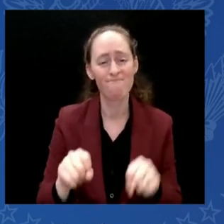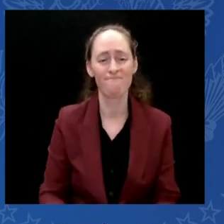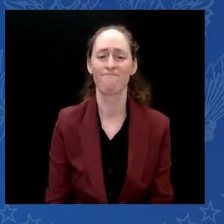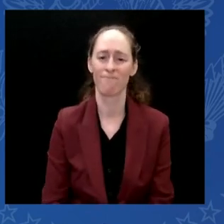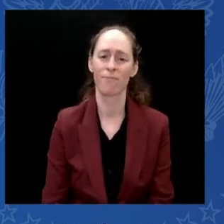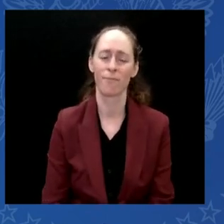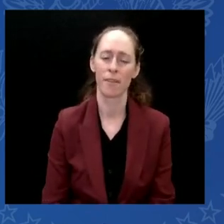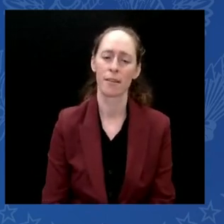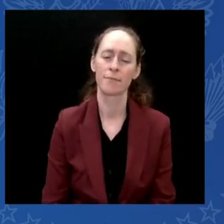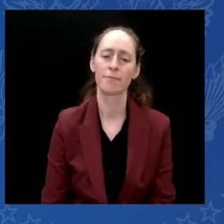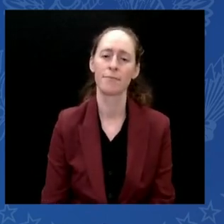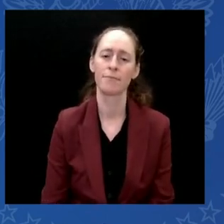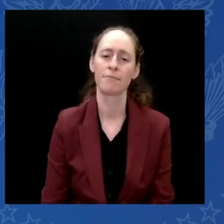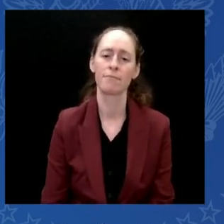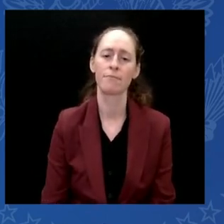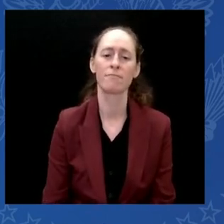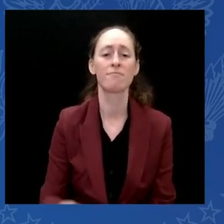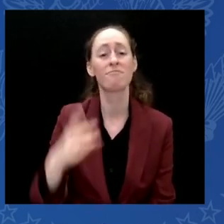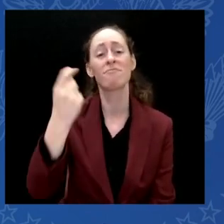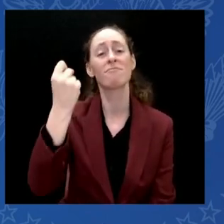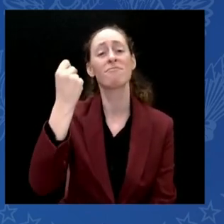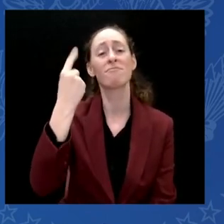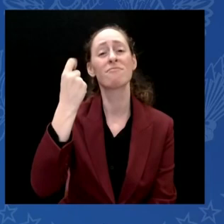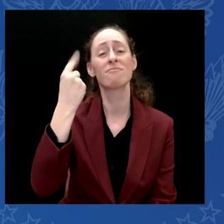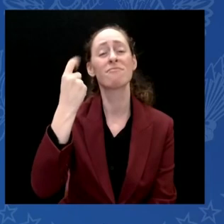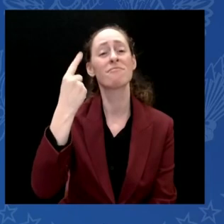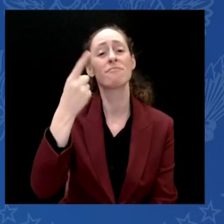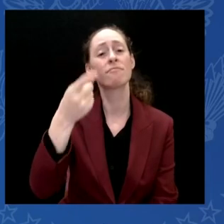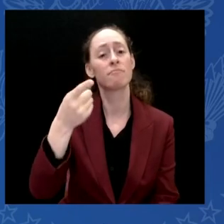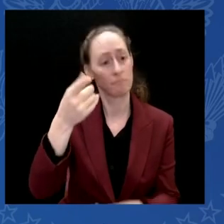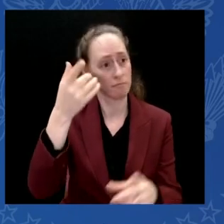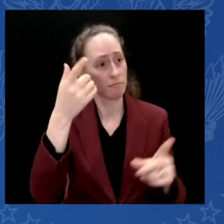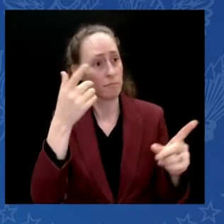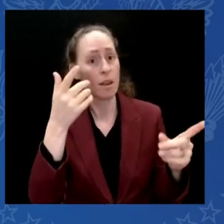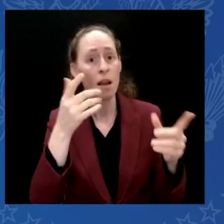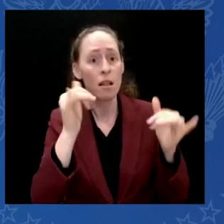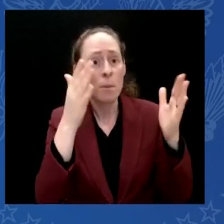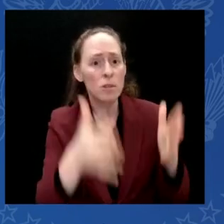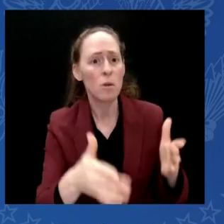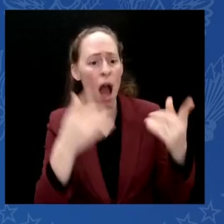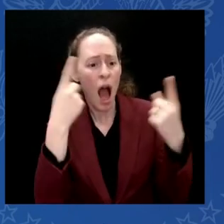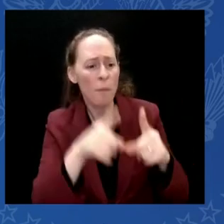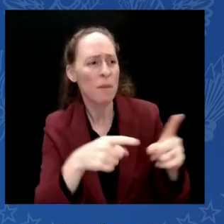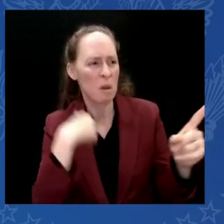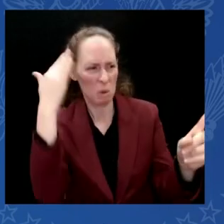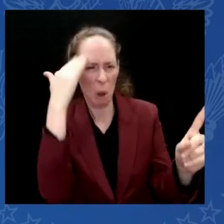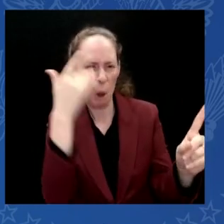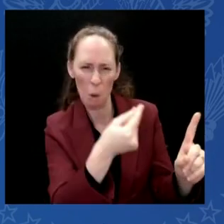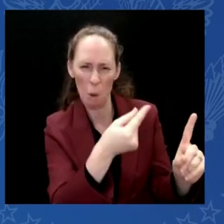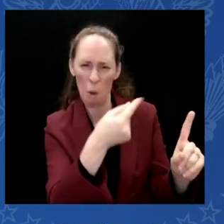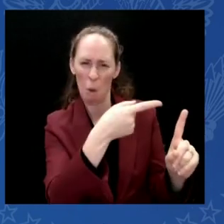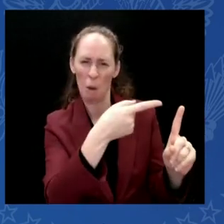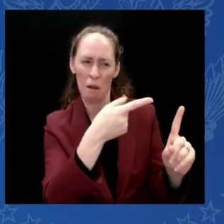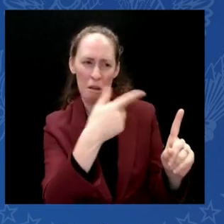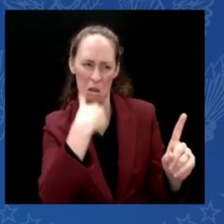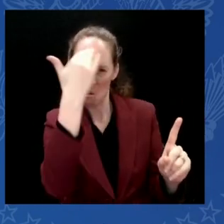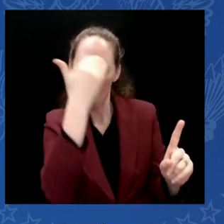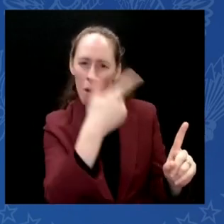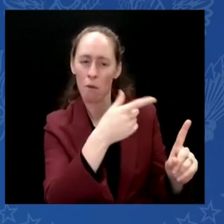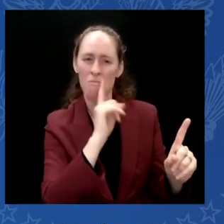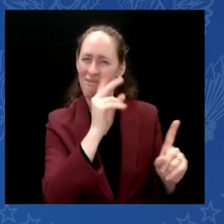what they're struggling with, what they're trying to overcome. That's why sometimes the smallest act of kindness